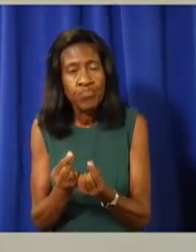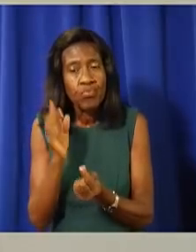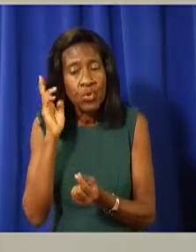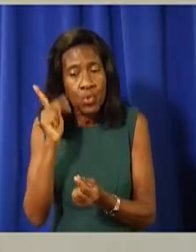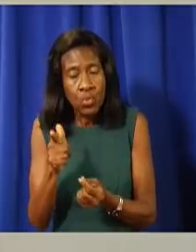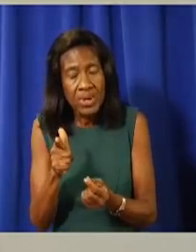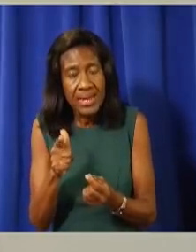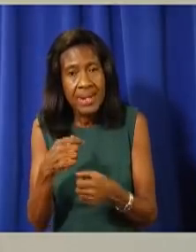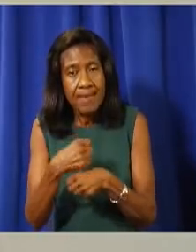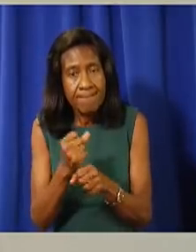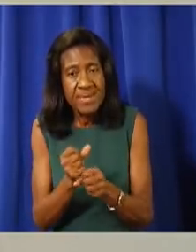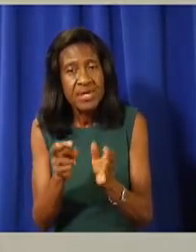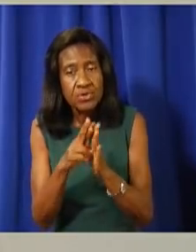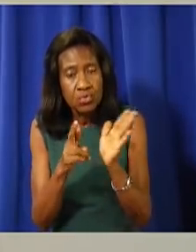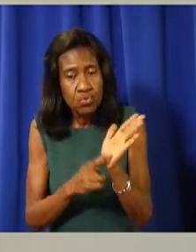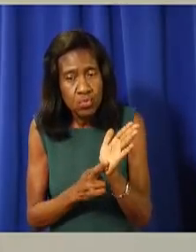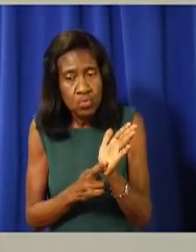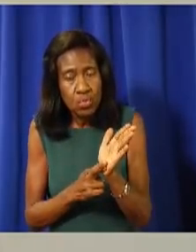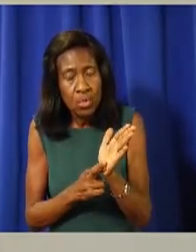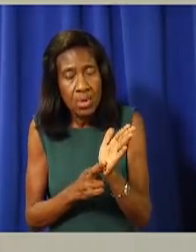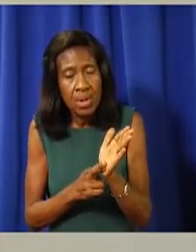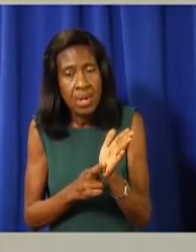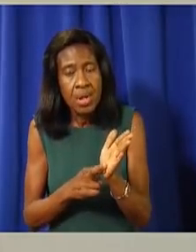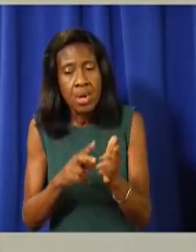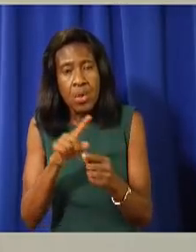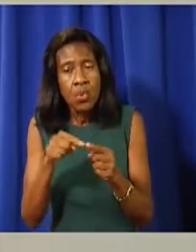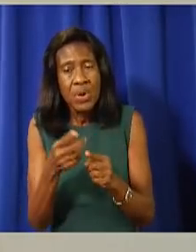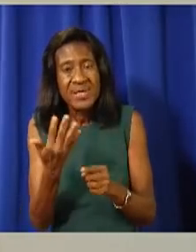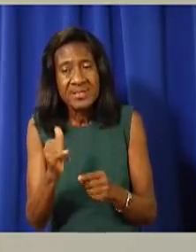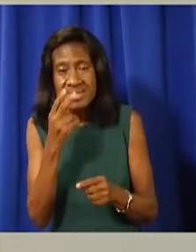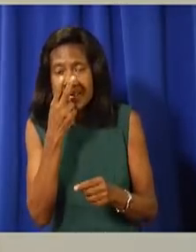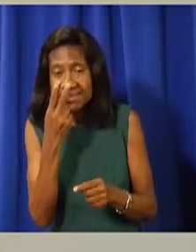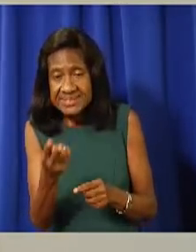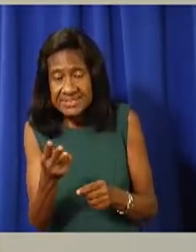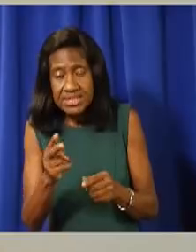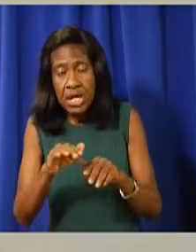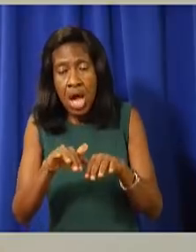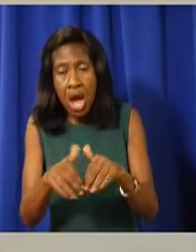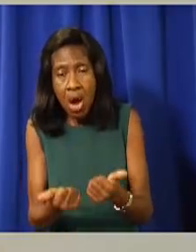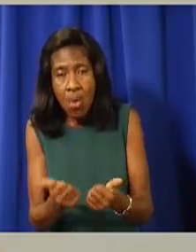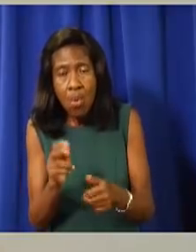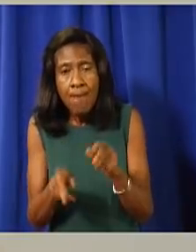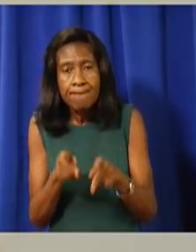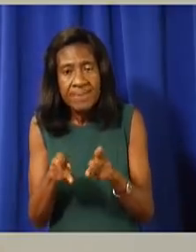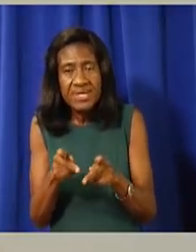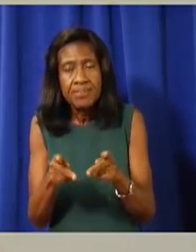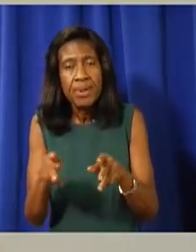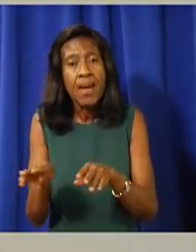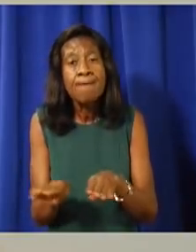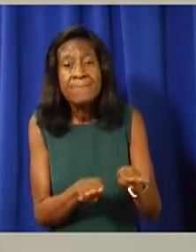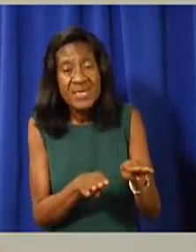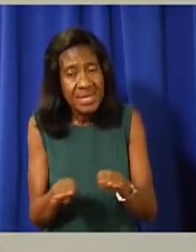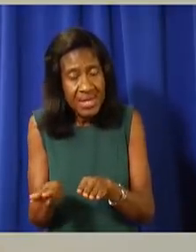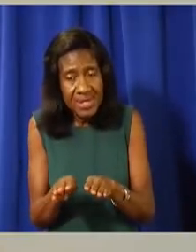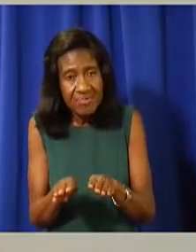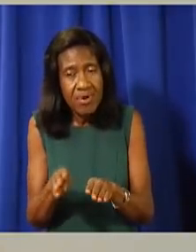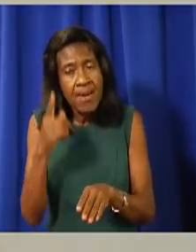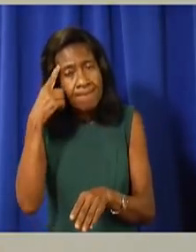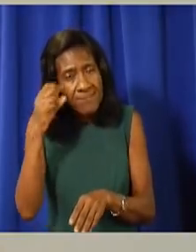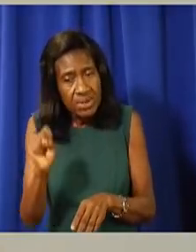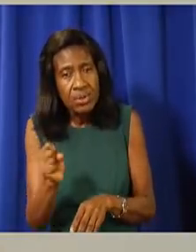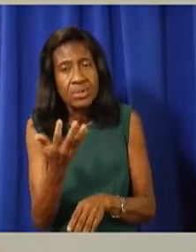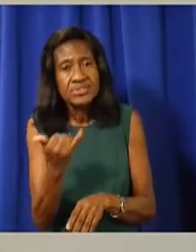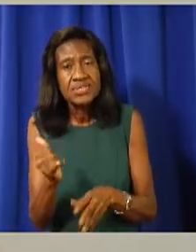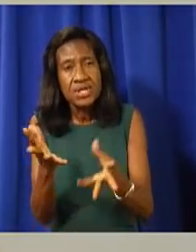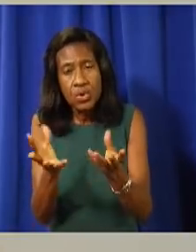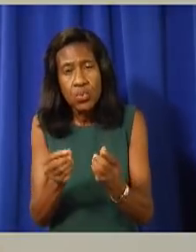factors, including public behaviour as, if, and when necessary to keep our people safe.